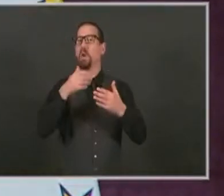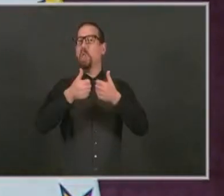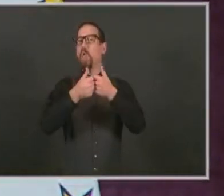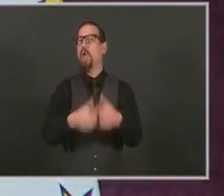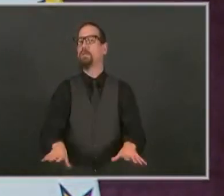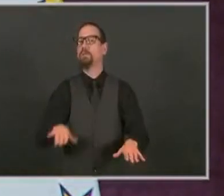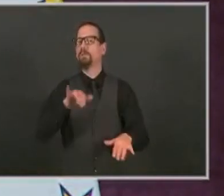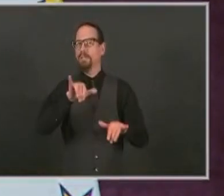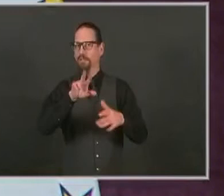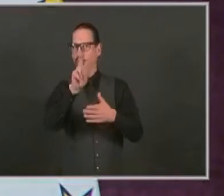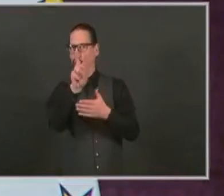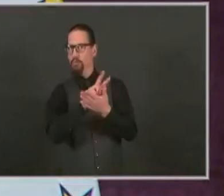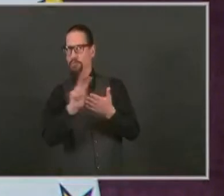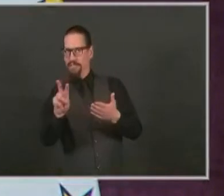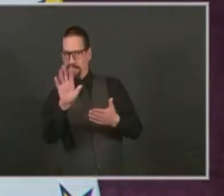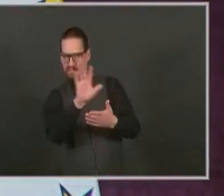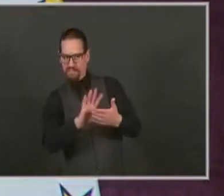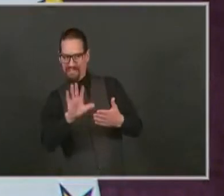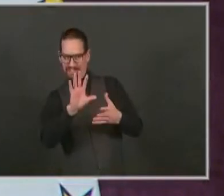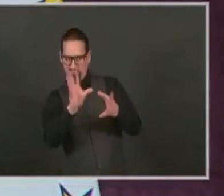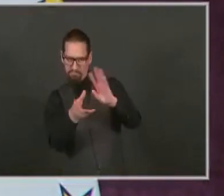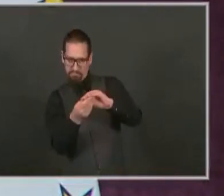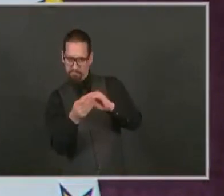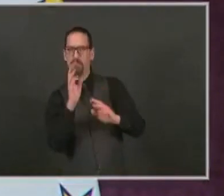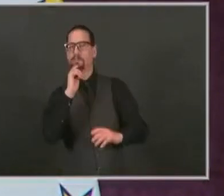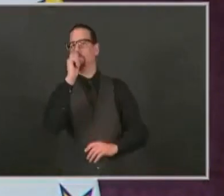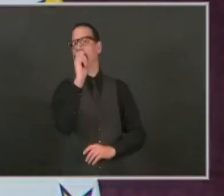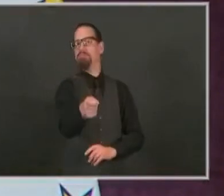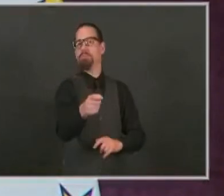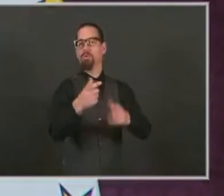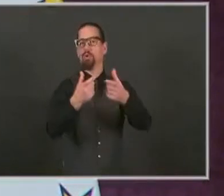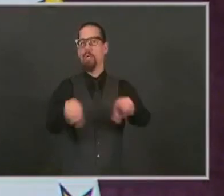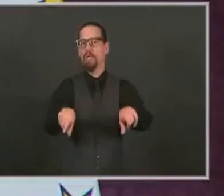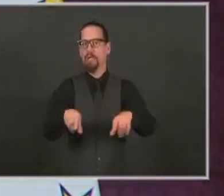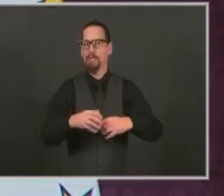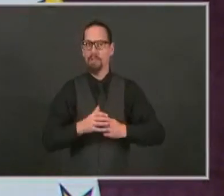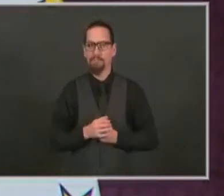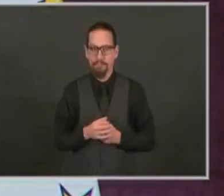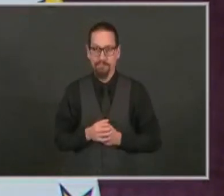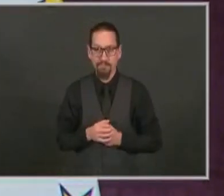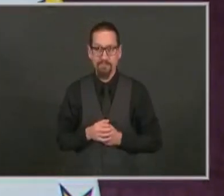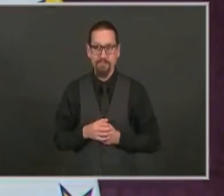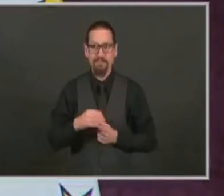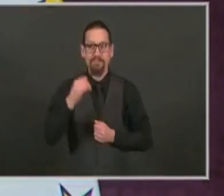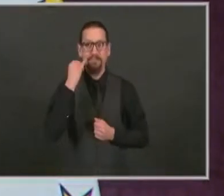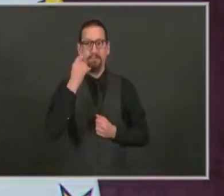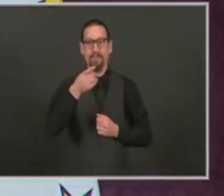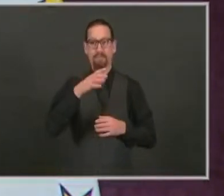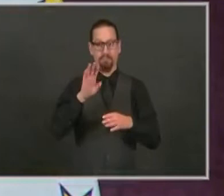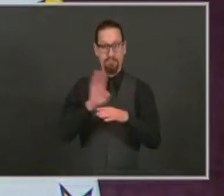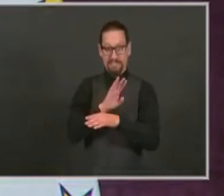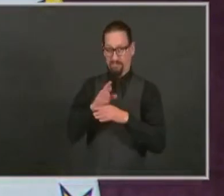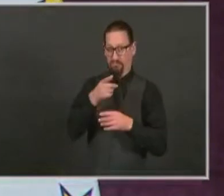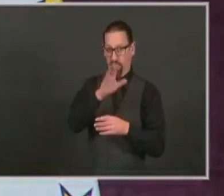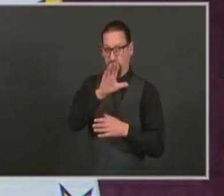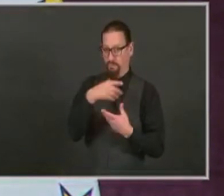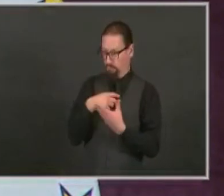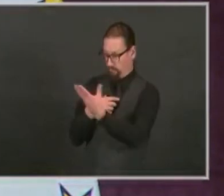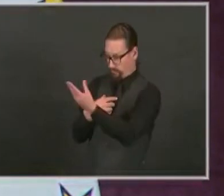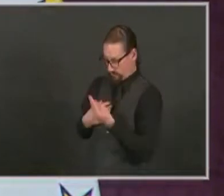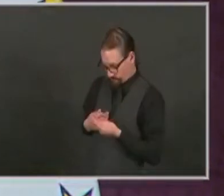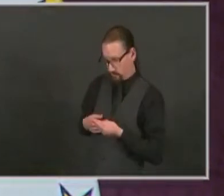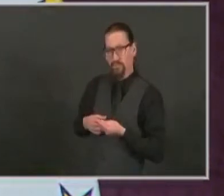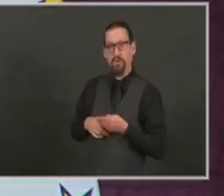I would ask to every business that receives that money to please use the money to continue